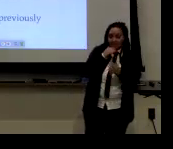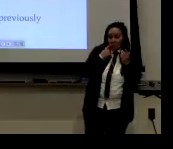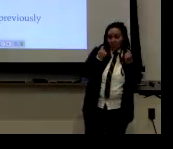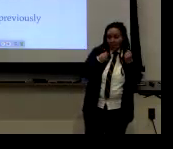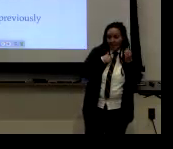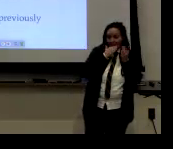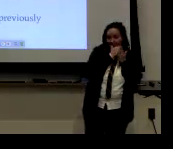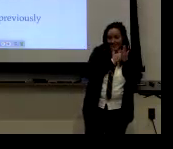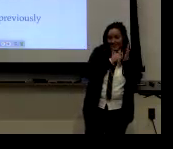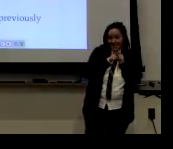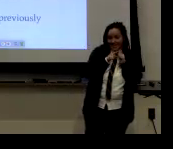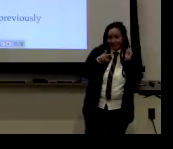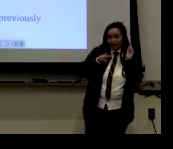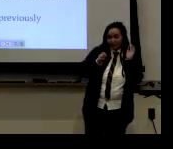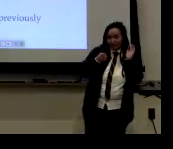old data.